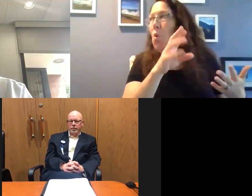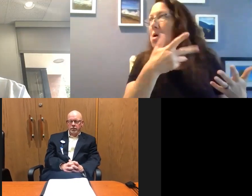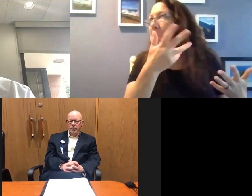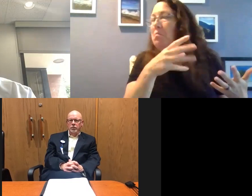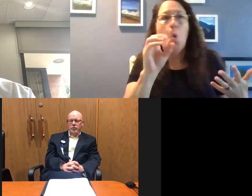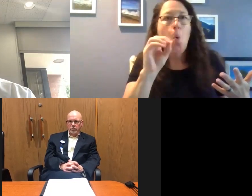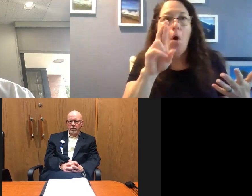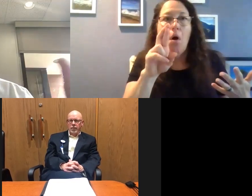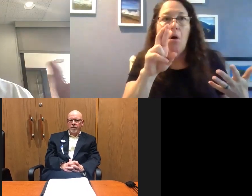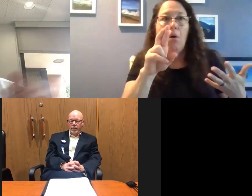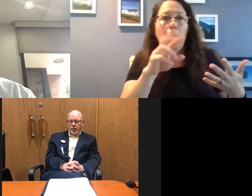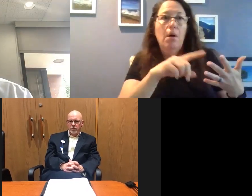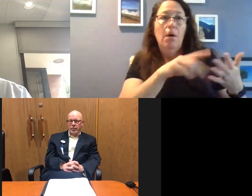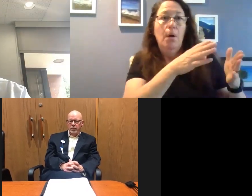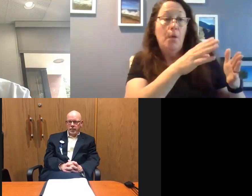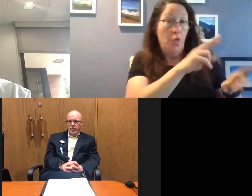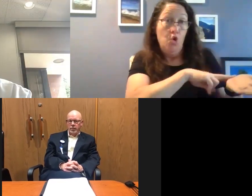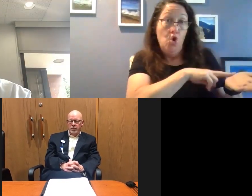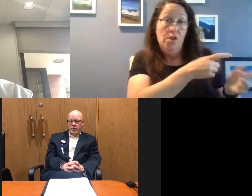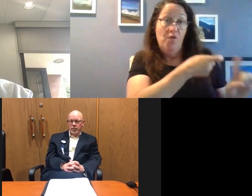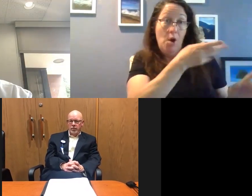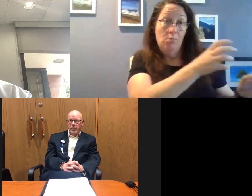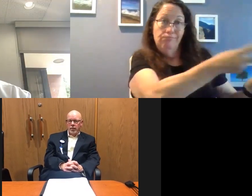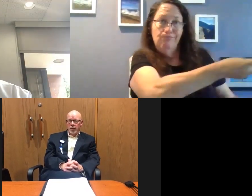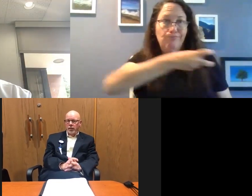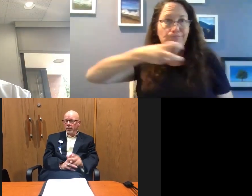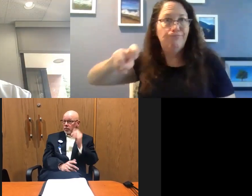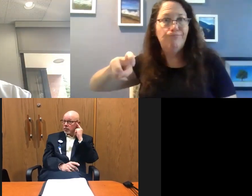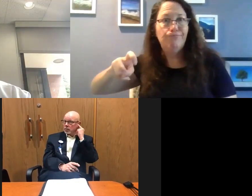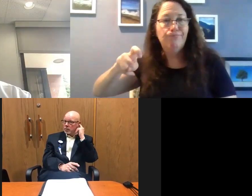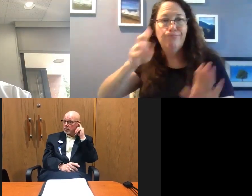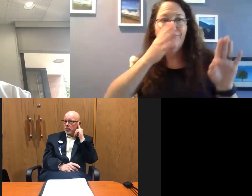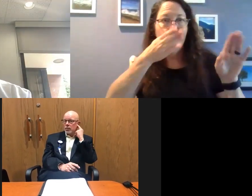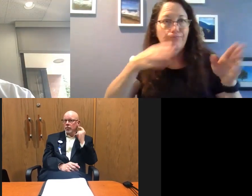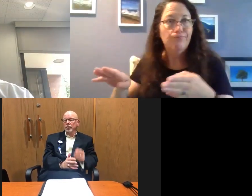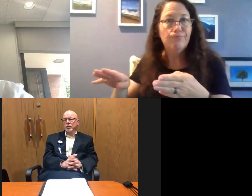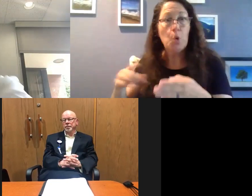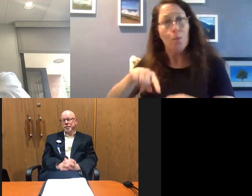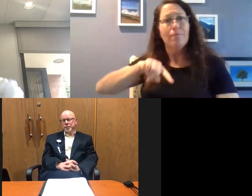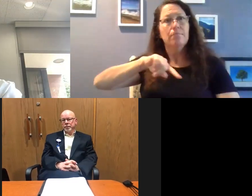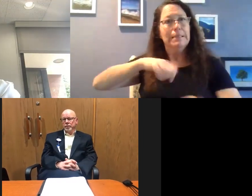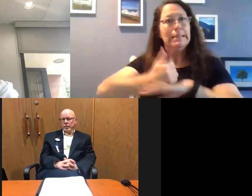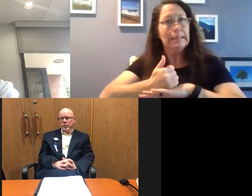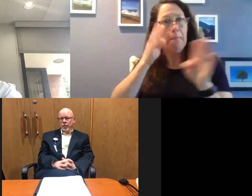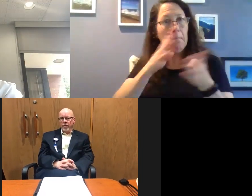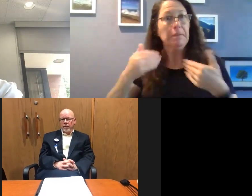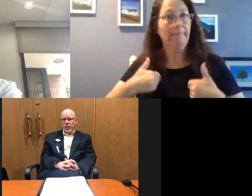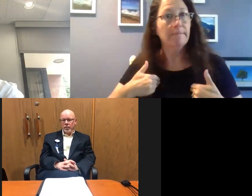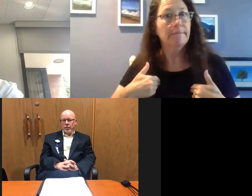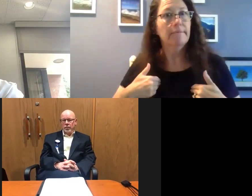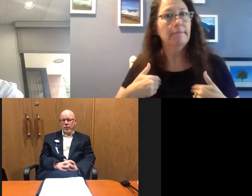the OR and you move these nurses over to other places. And he's put those plans together. We put those plans together in detail